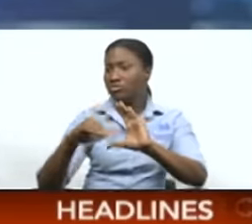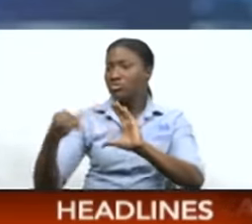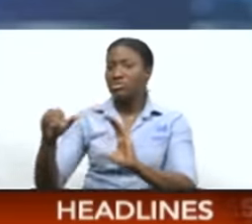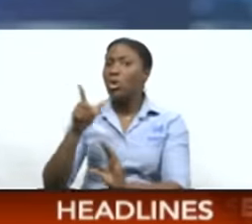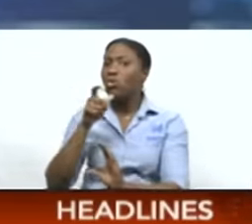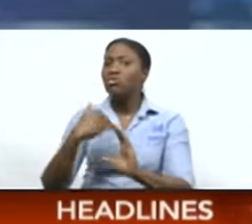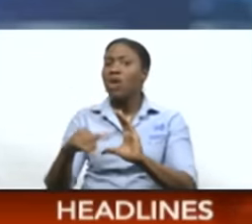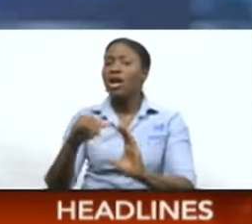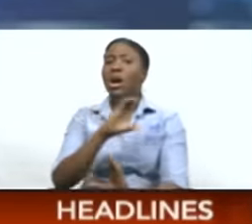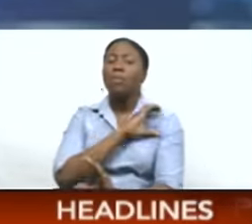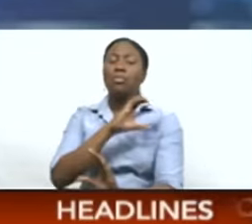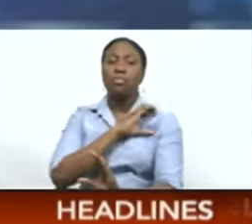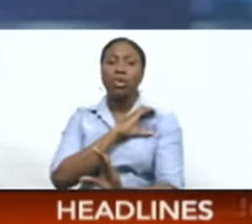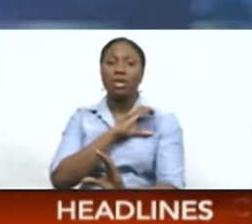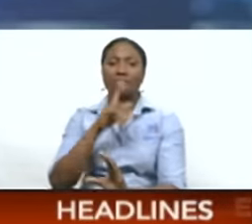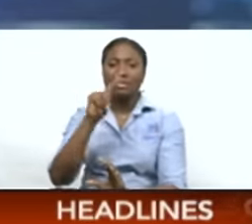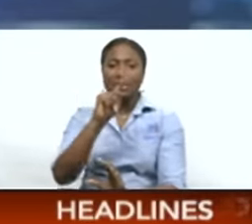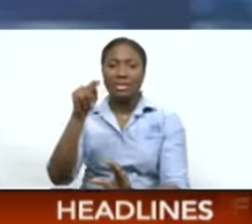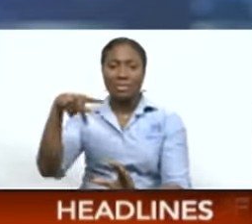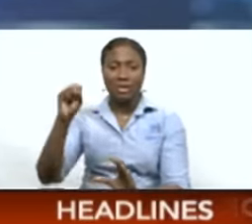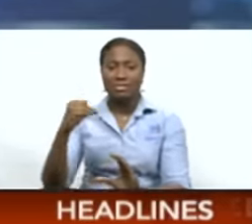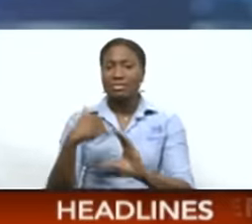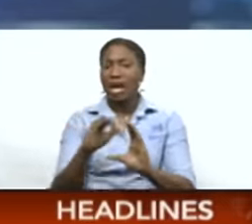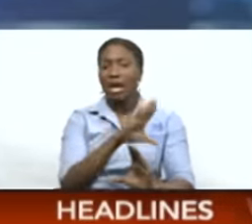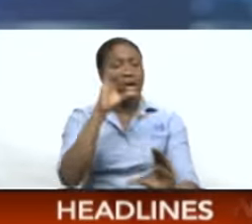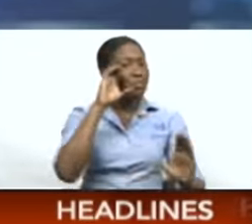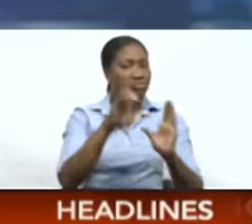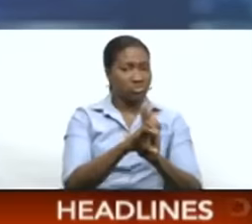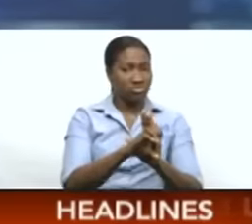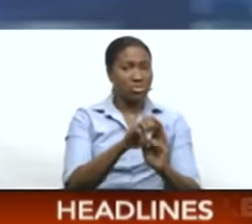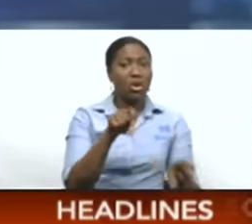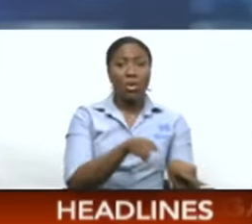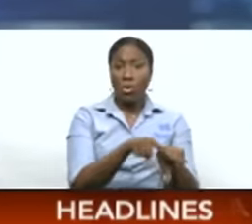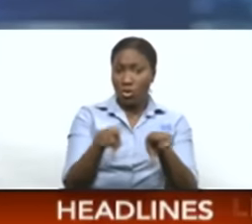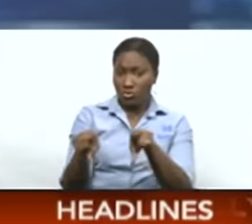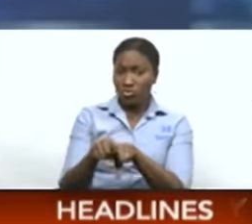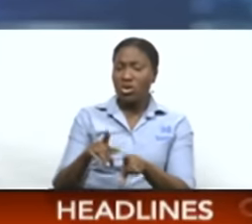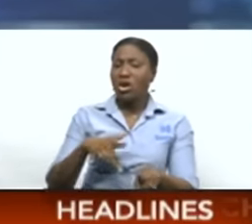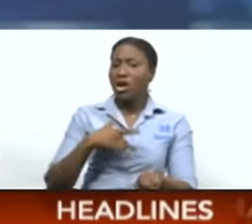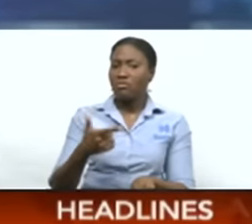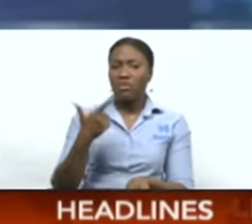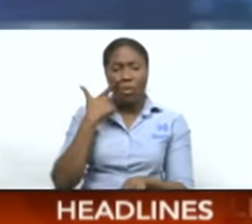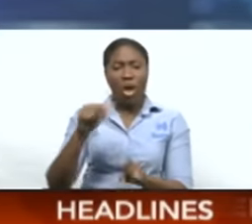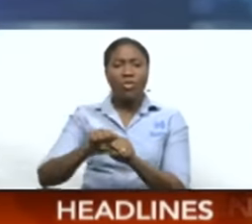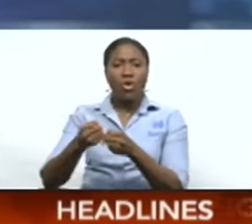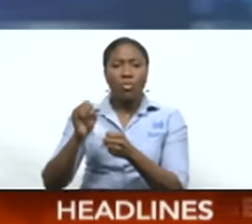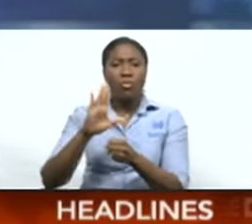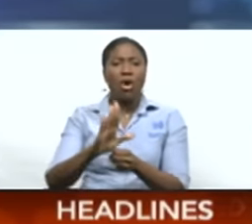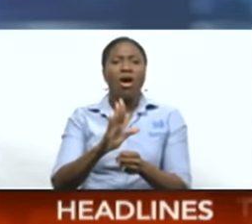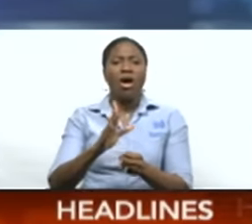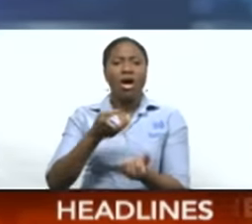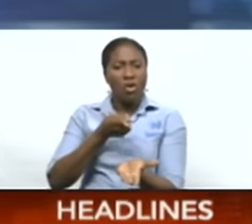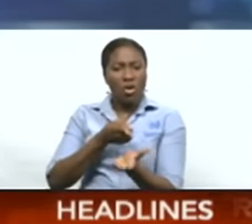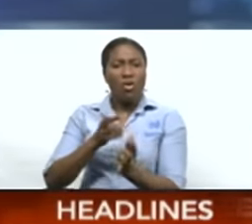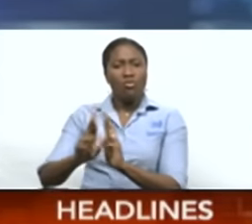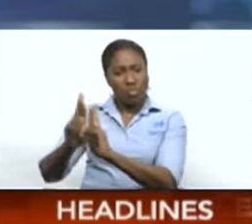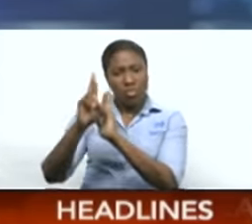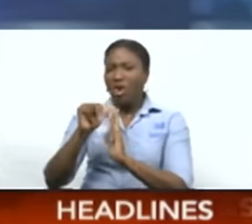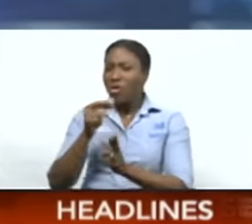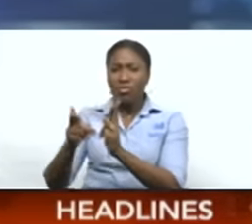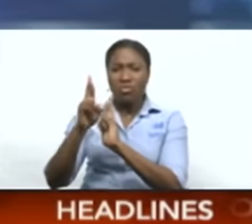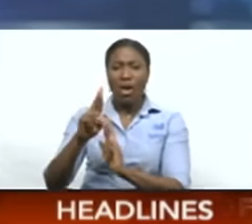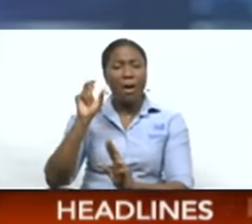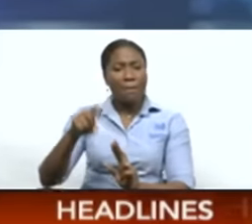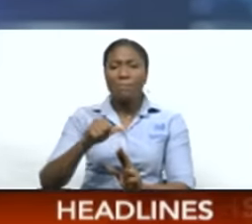the TTPS. He also contended that his right to equality of treatment from a public authority was breached as the TTPS does not release the